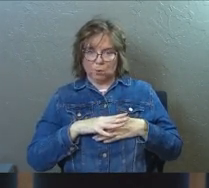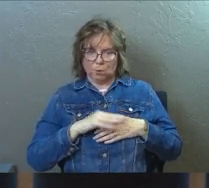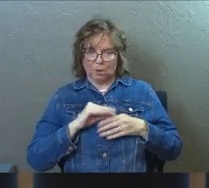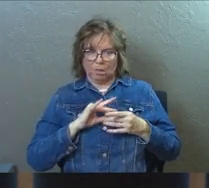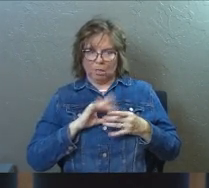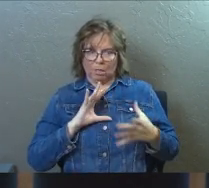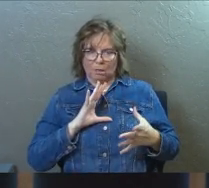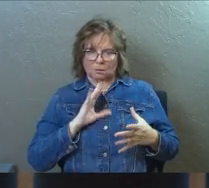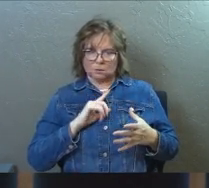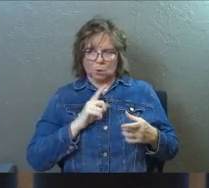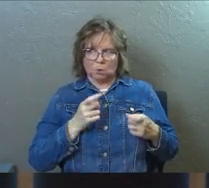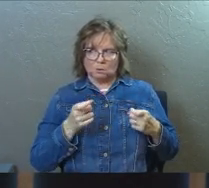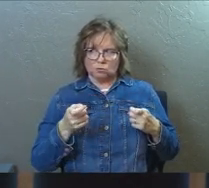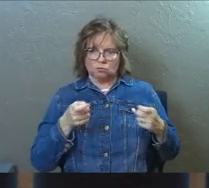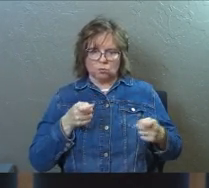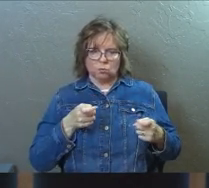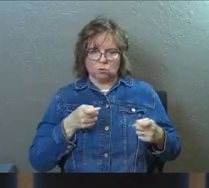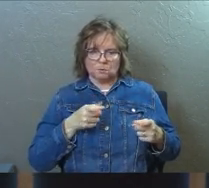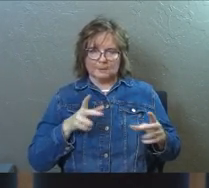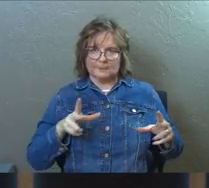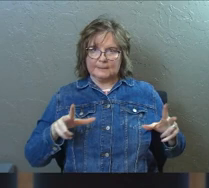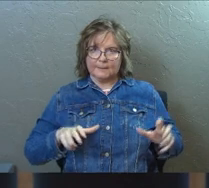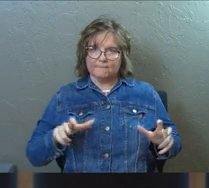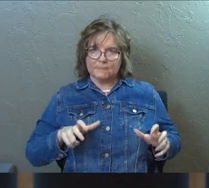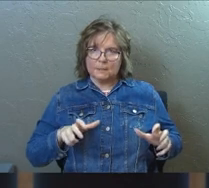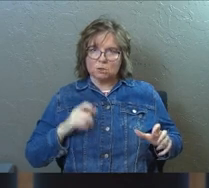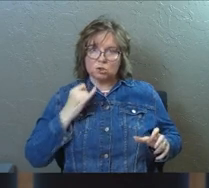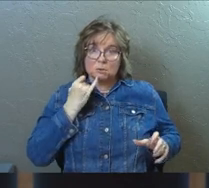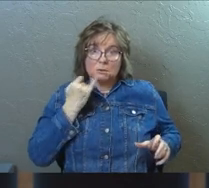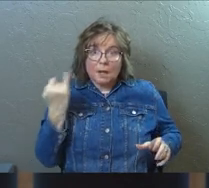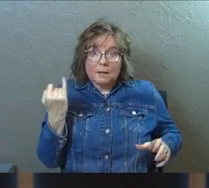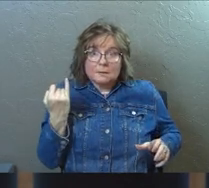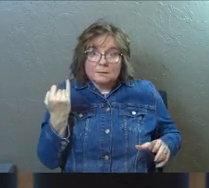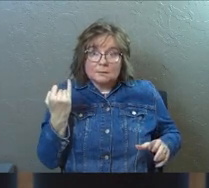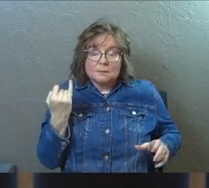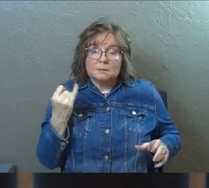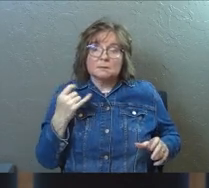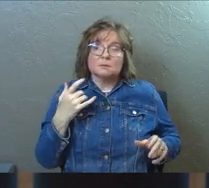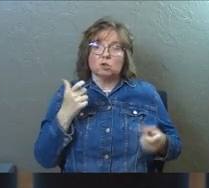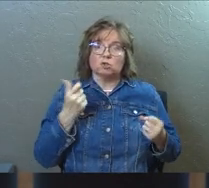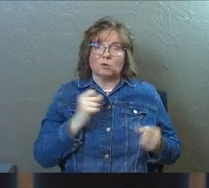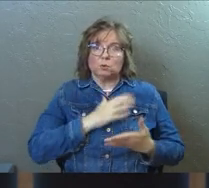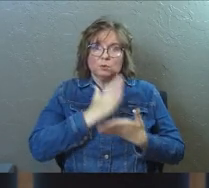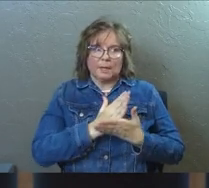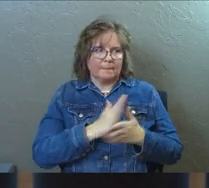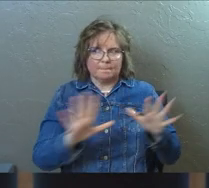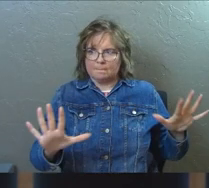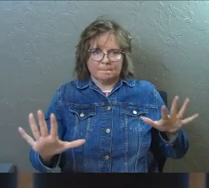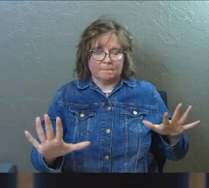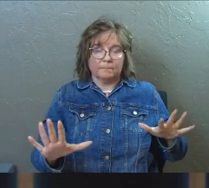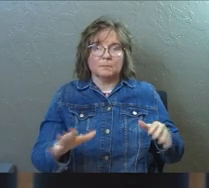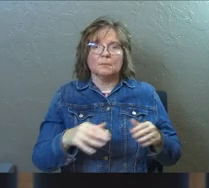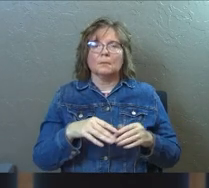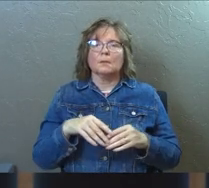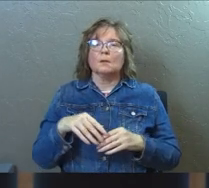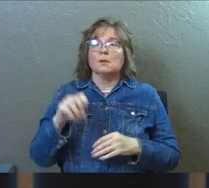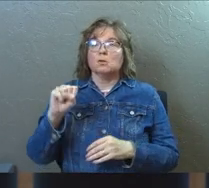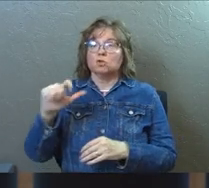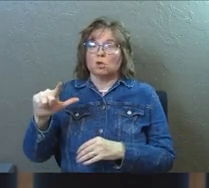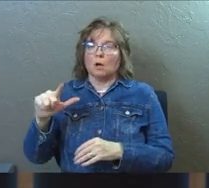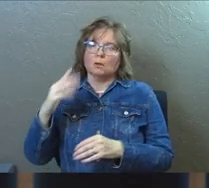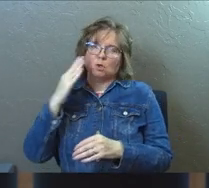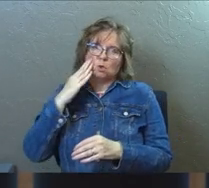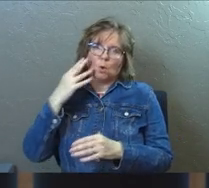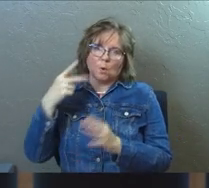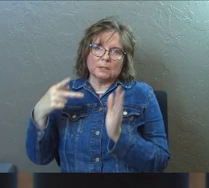So he's controlling, selfish, jealous, and tries to stop at verse 9. Saul, also known